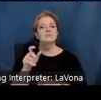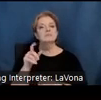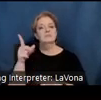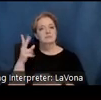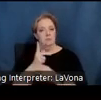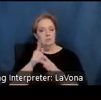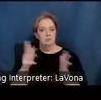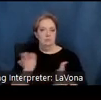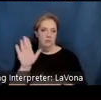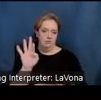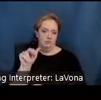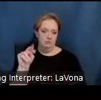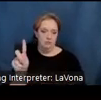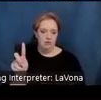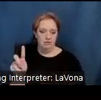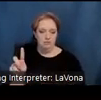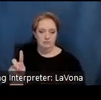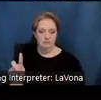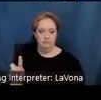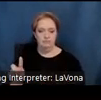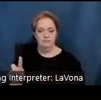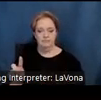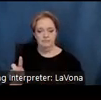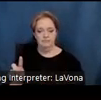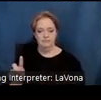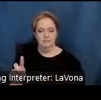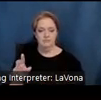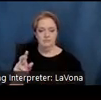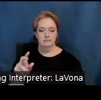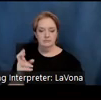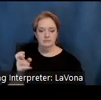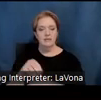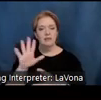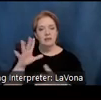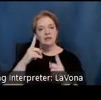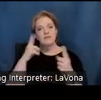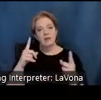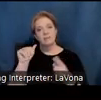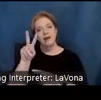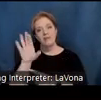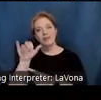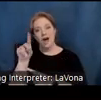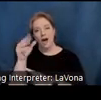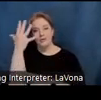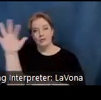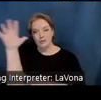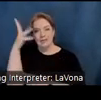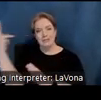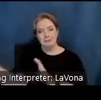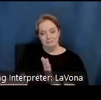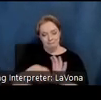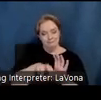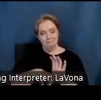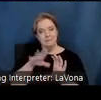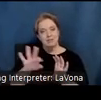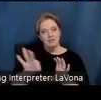Here he sits in the shade of his favorite avocado tree, surrounded by Maloof furniture, which was often photographed in natural surroundings.